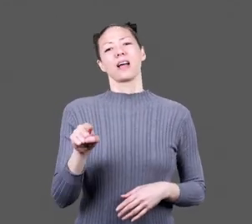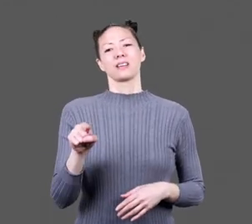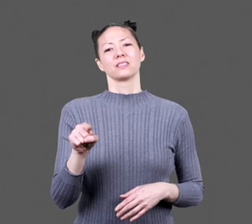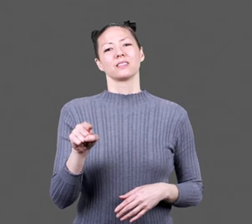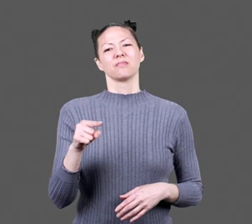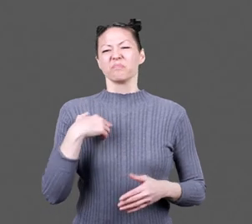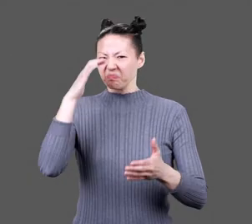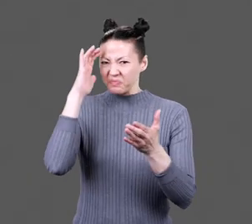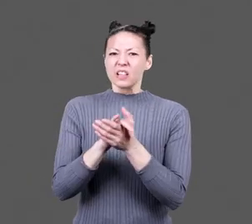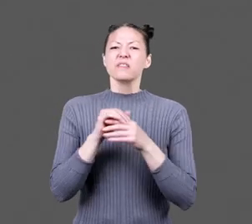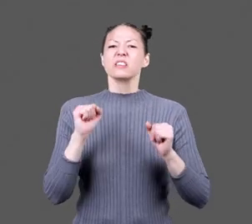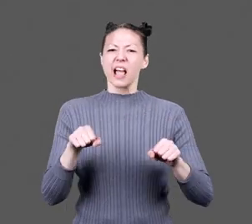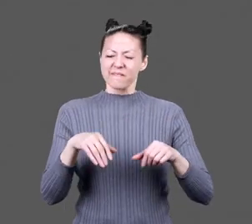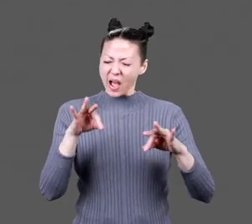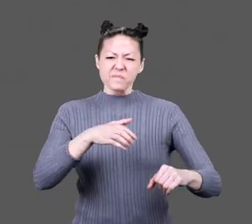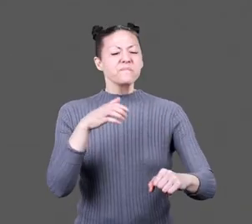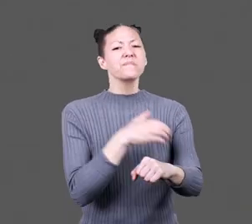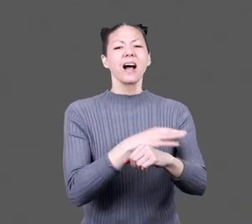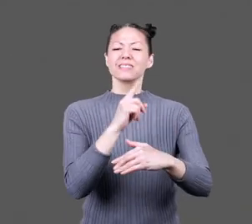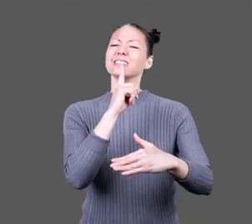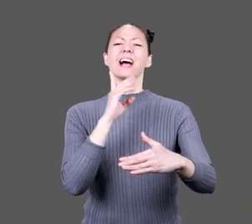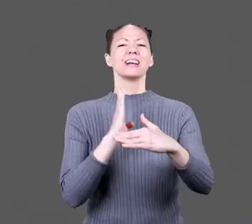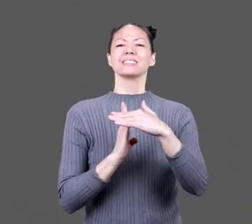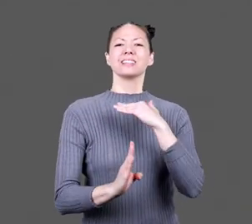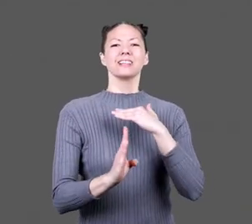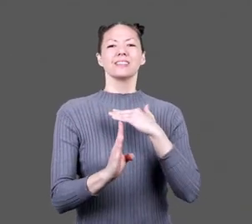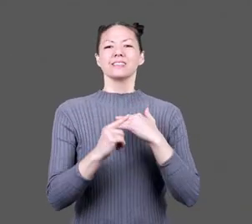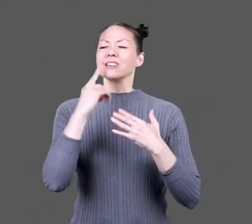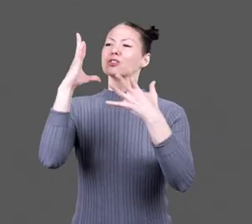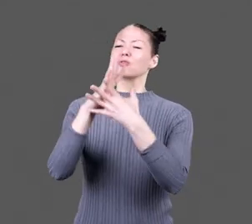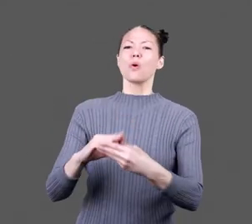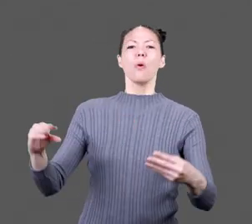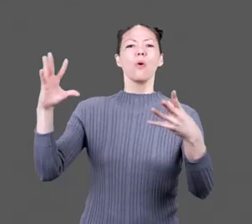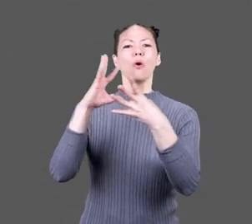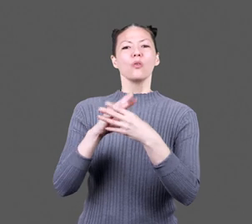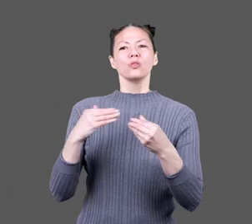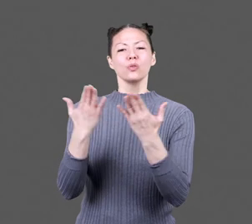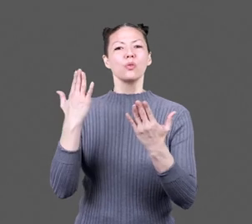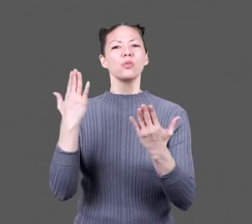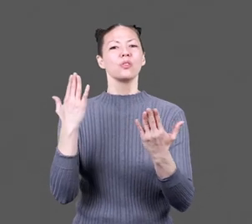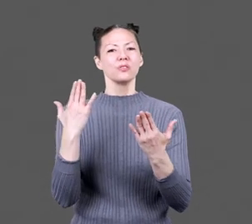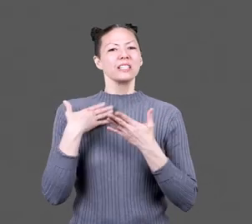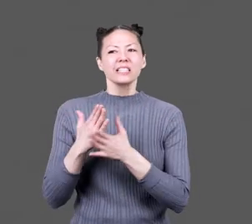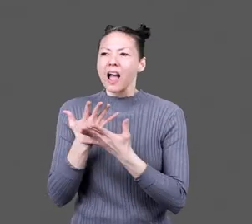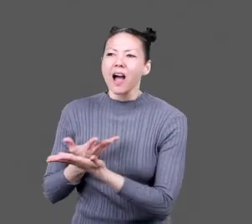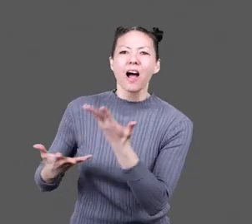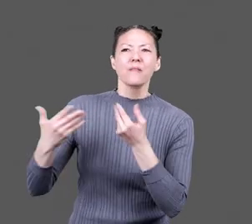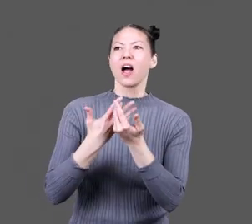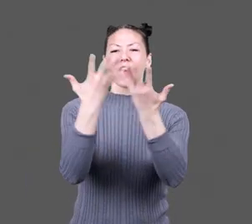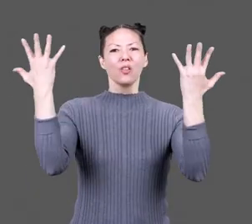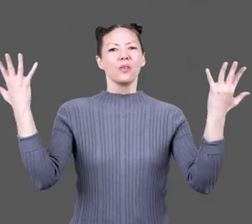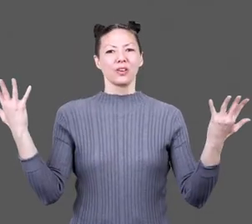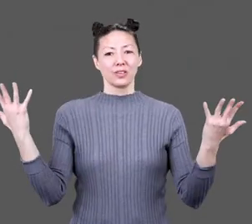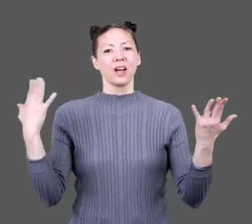like Topaz. But I believe we can find power and dignity in telling our whole story. A story we